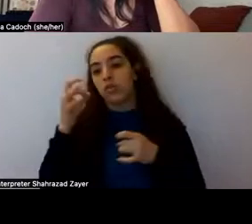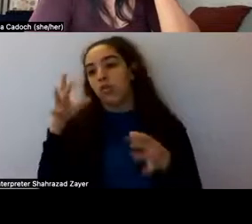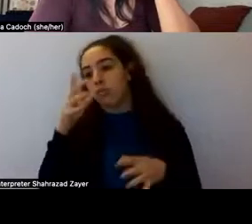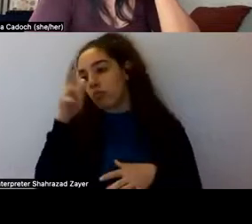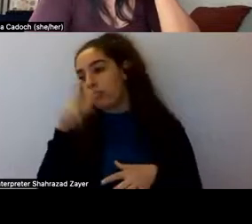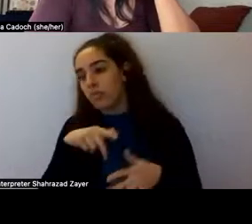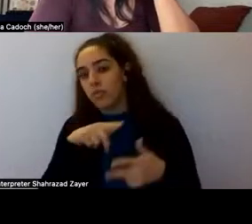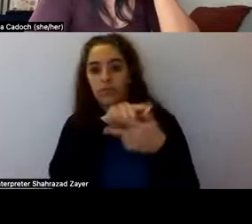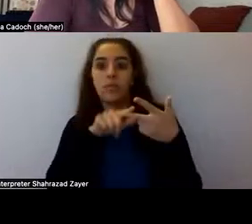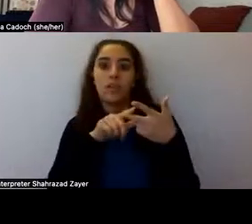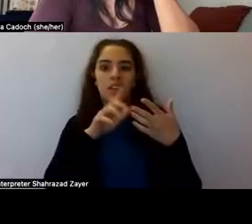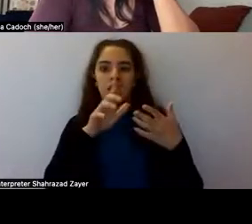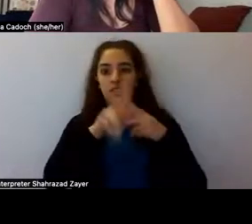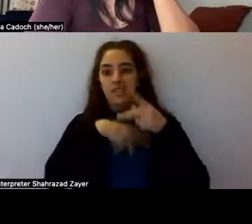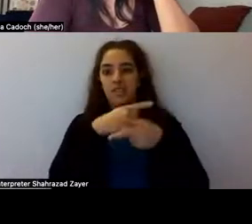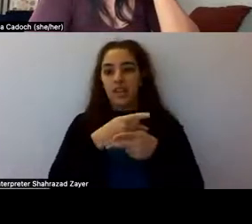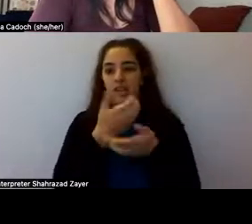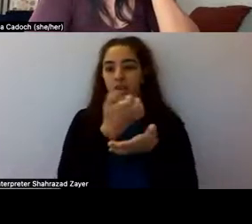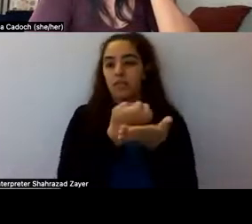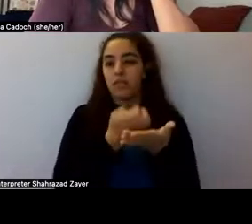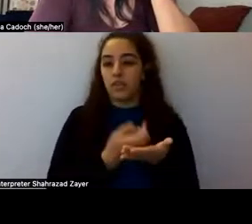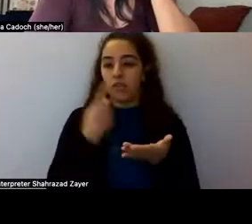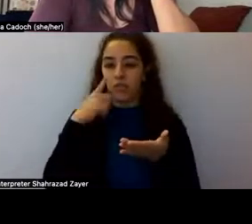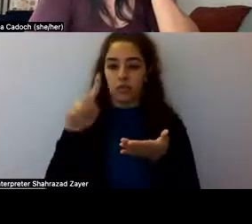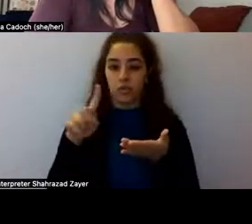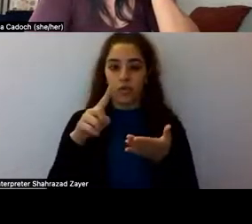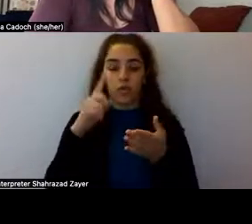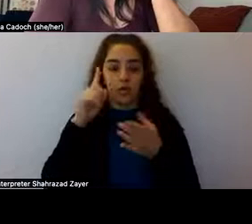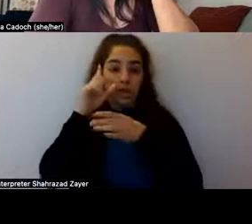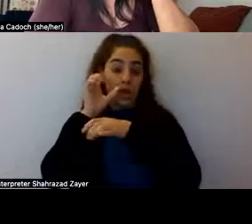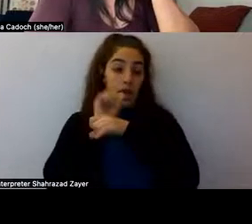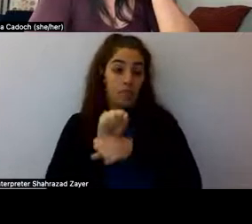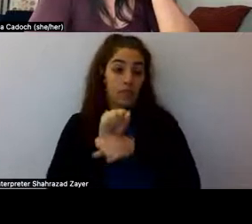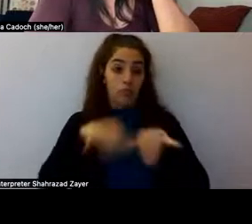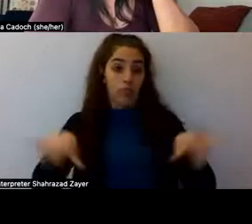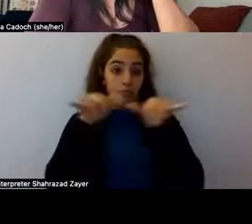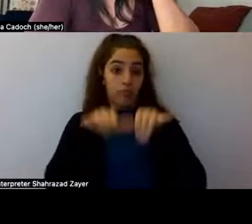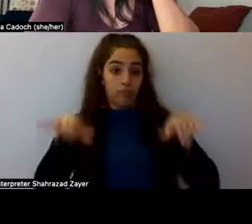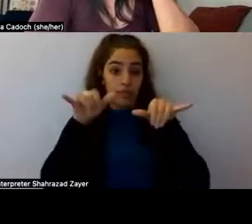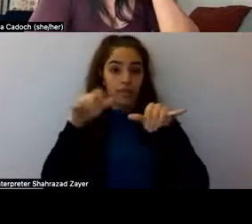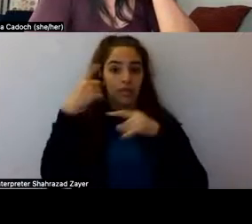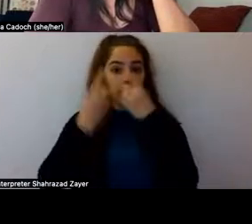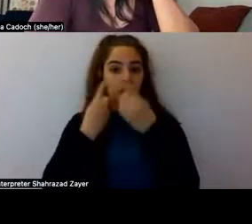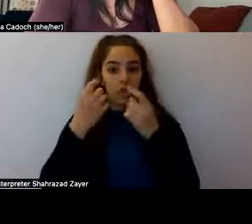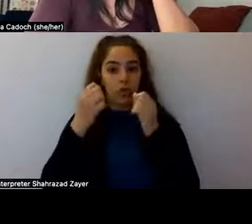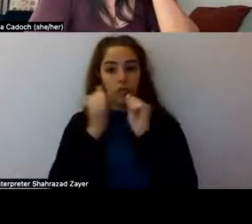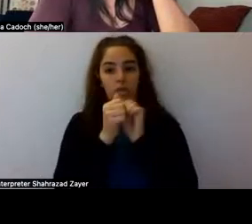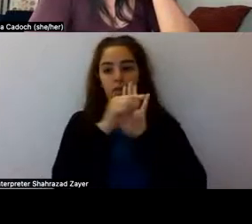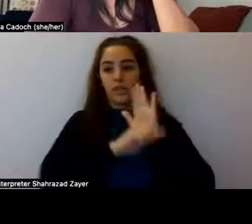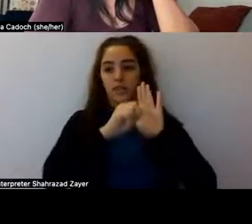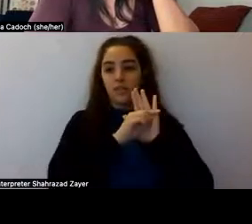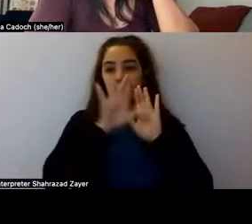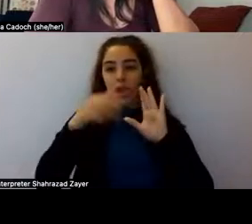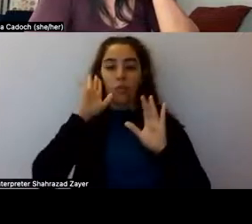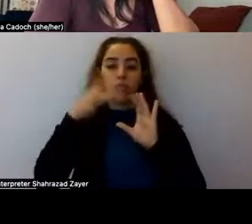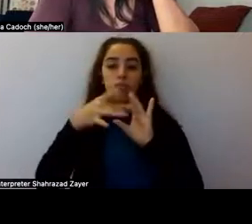of, of habitual thinking in a, in a really negative loop, um, are relieved. Um, and it may